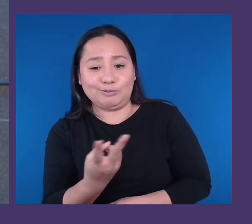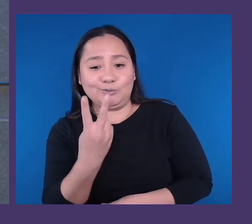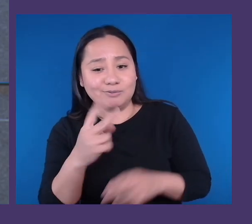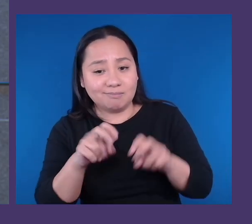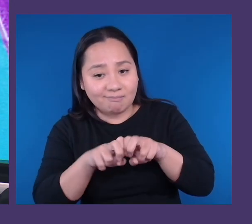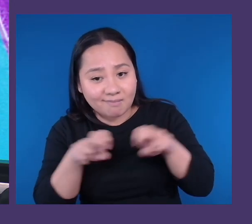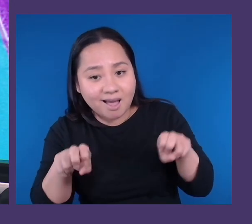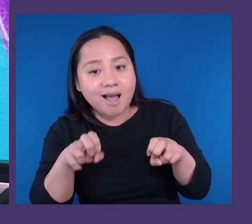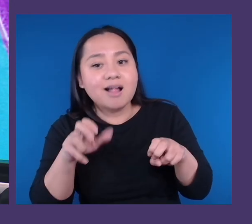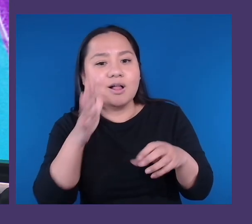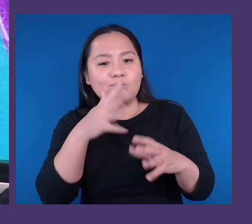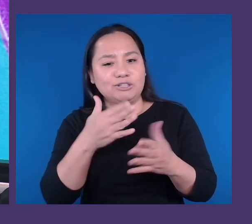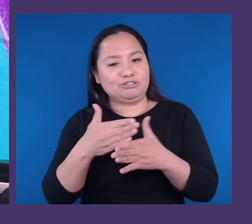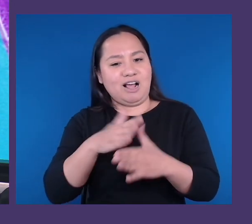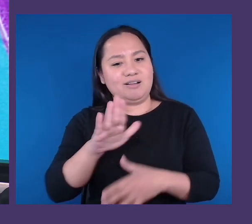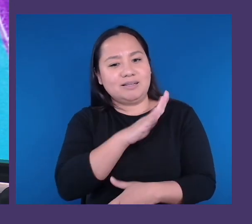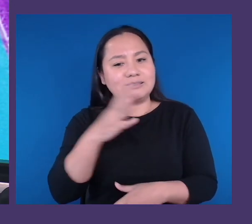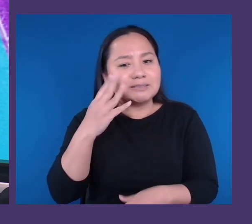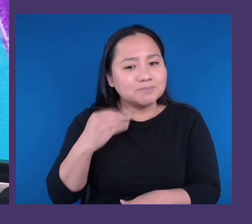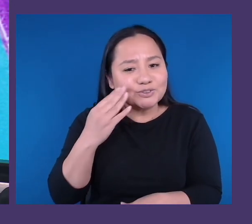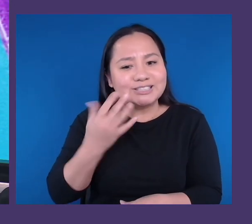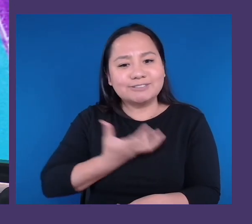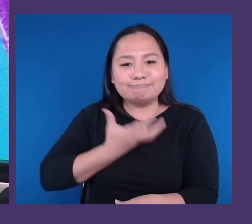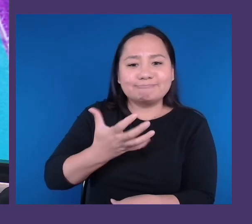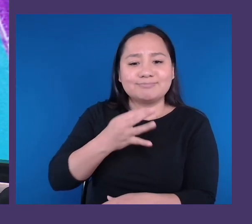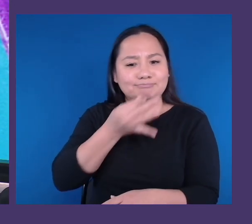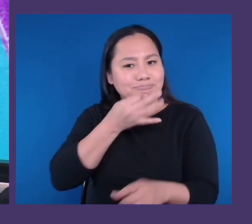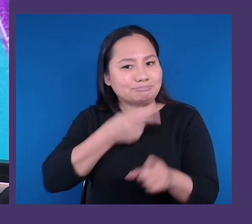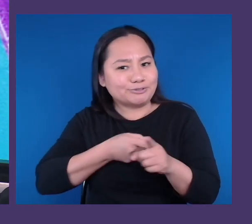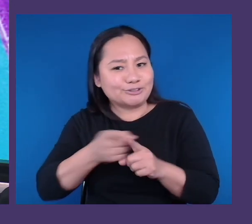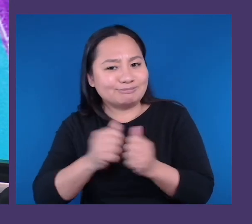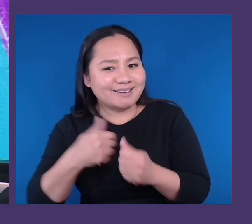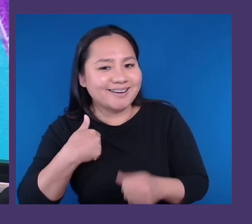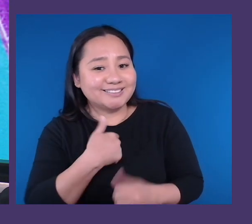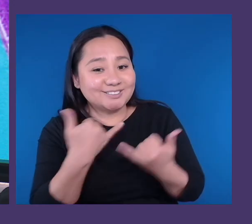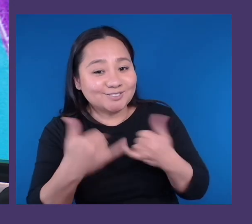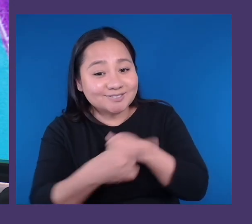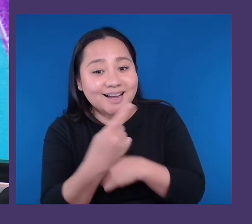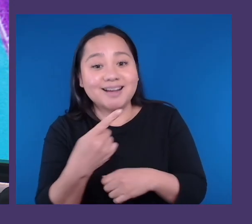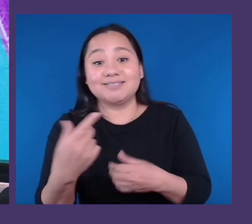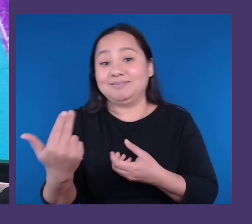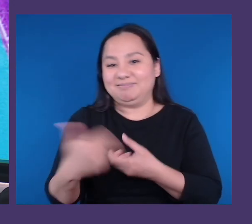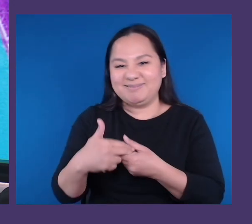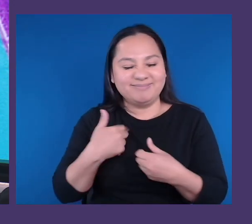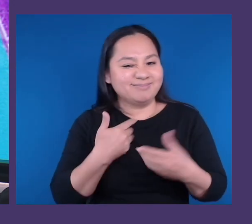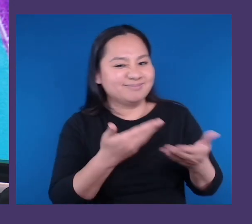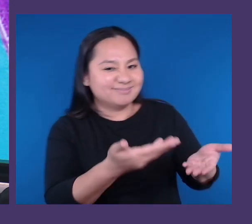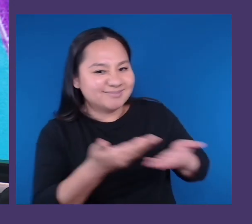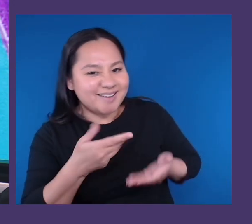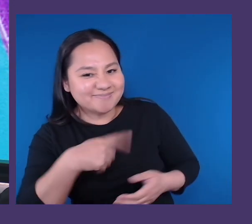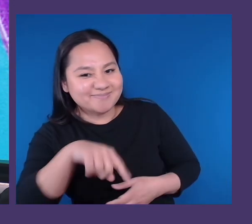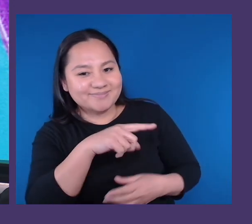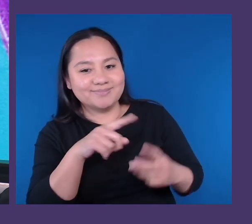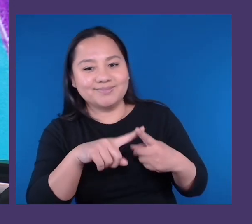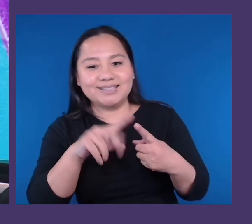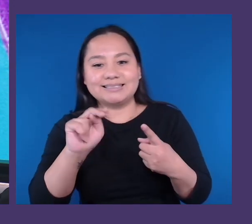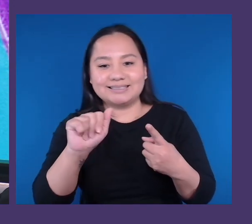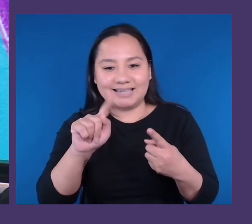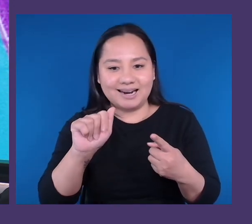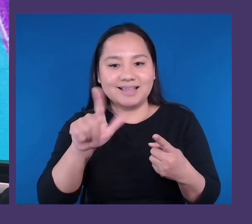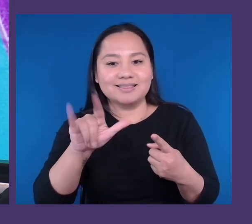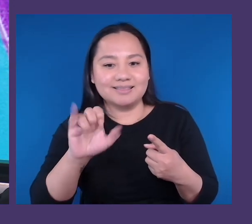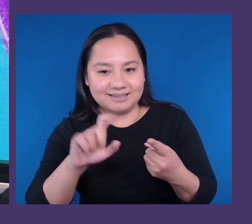me in welcoming Natalie Warden-Cowie, Software Engineer at Microsoft, and Dave Thompson, Neurodiversity Employment